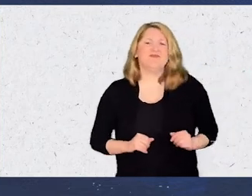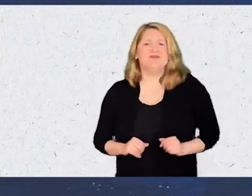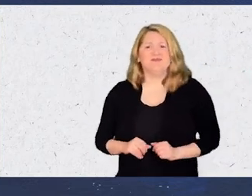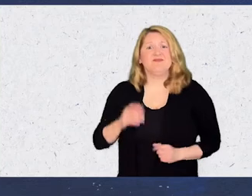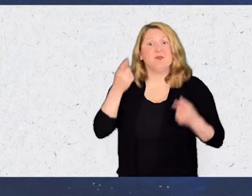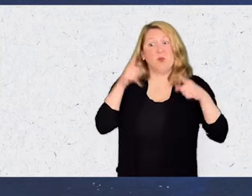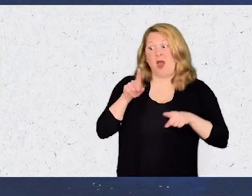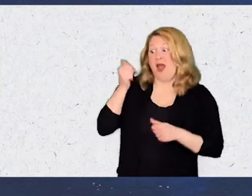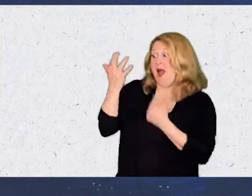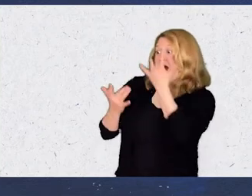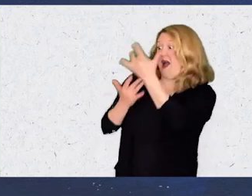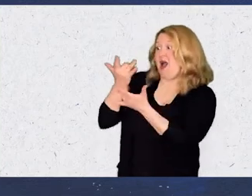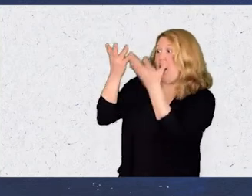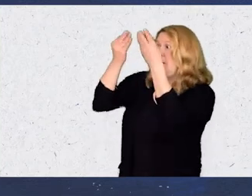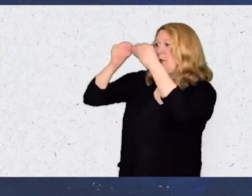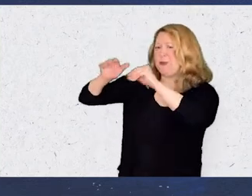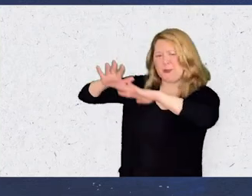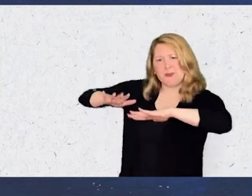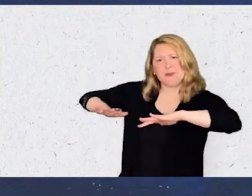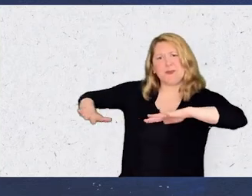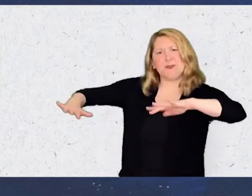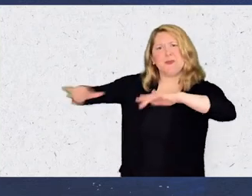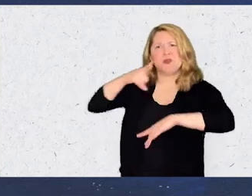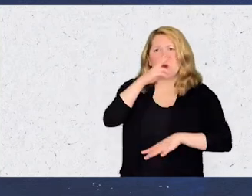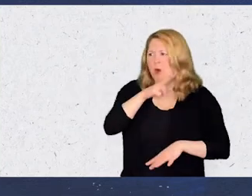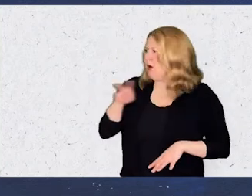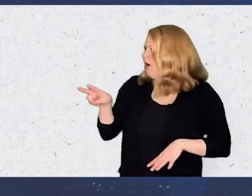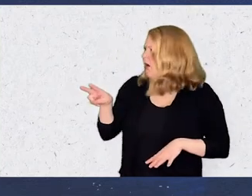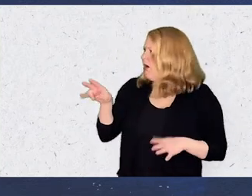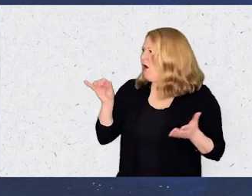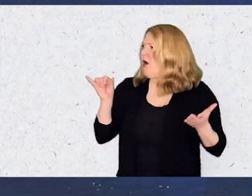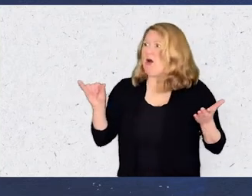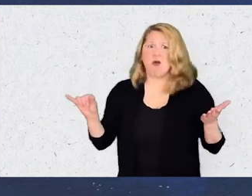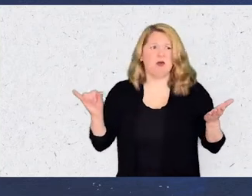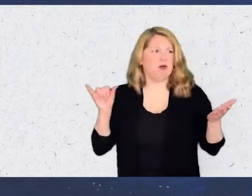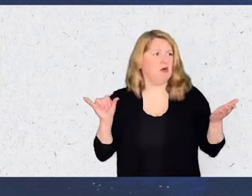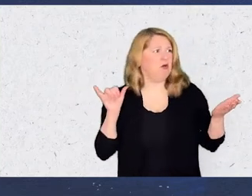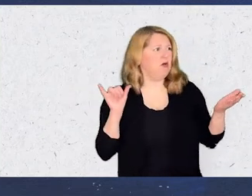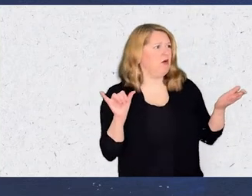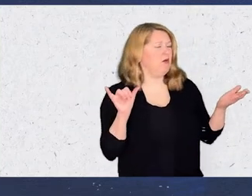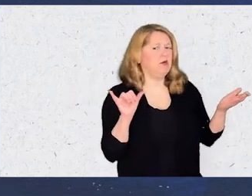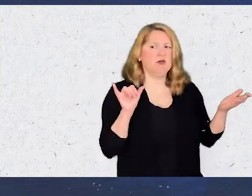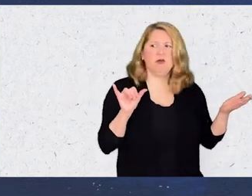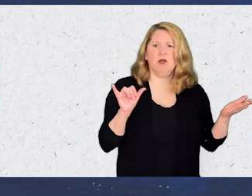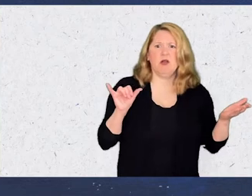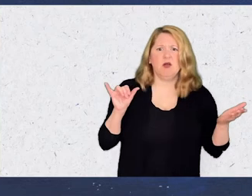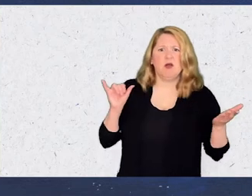When the ashes said Oh, you'll see time is on my side